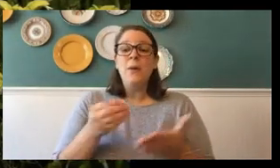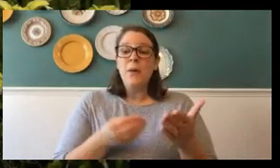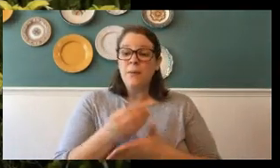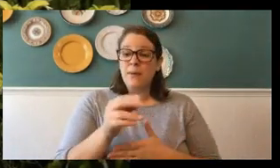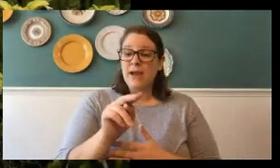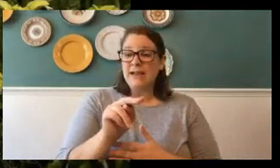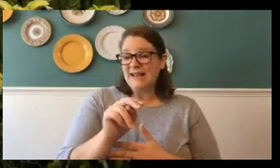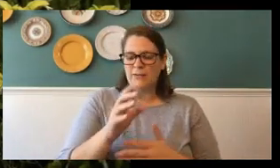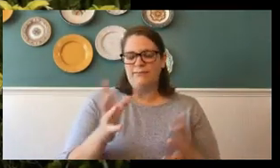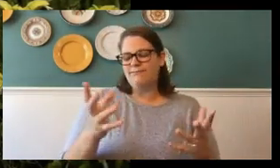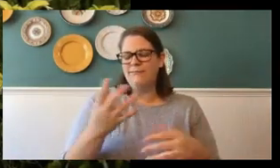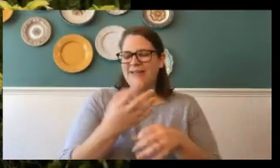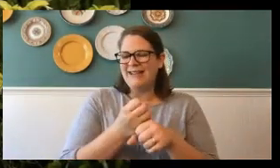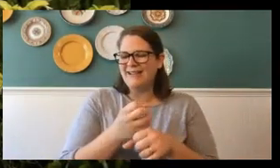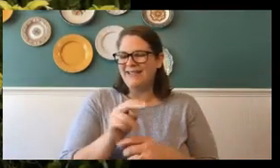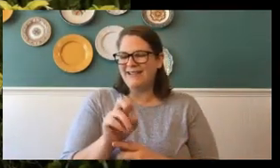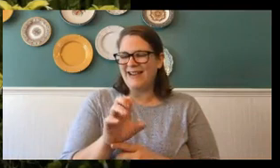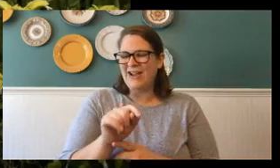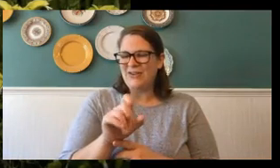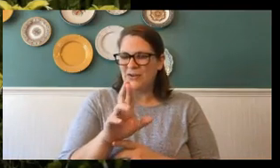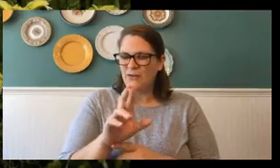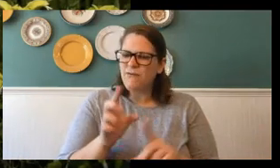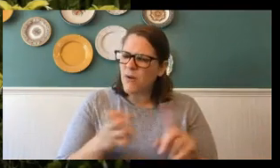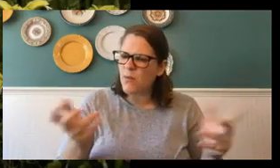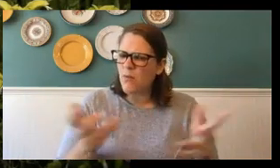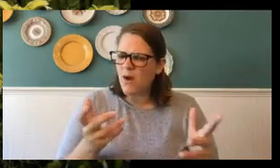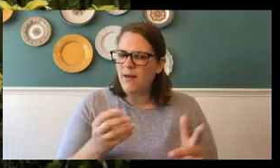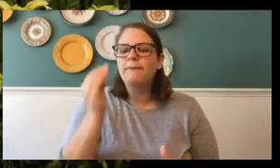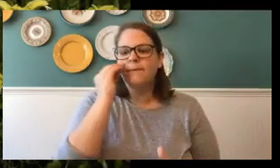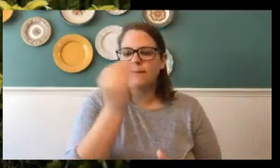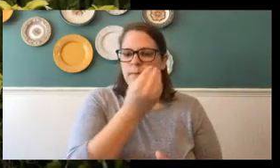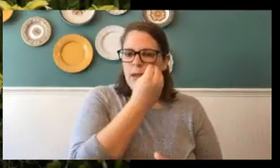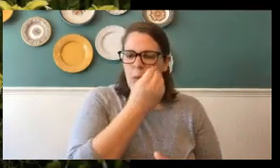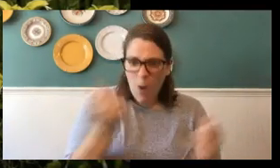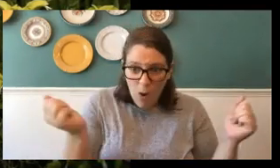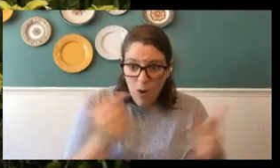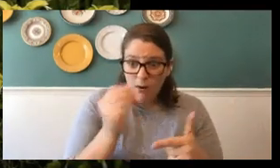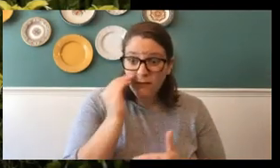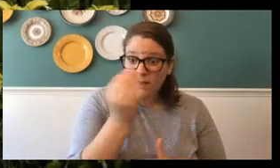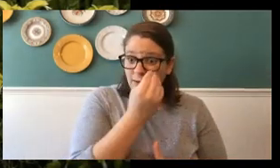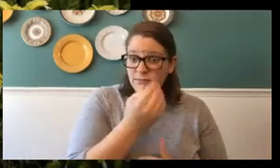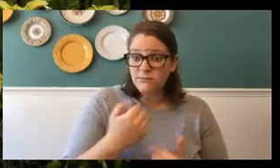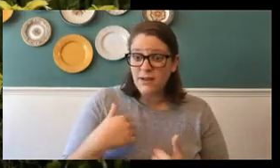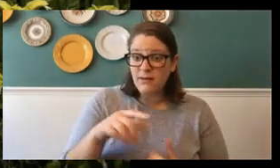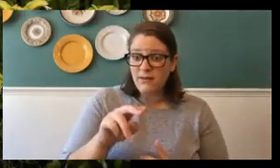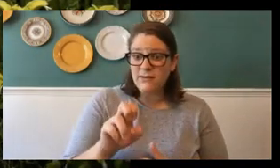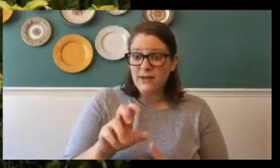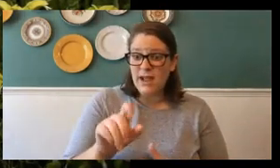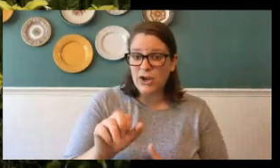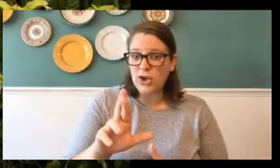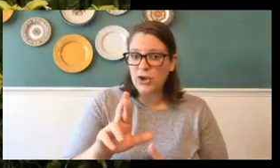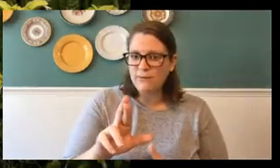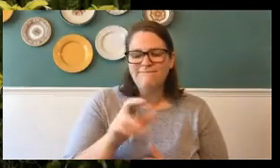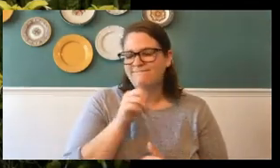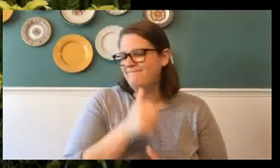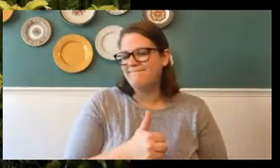from the flowers. And not all flowers have nectar. But these flowers over here do have